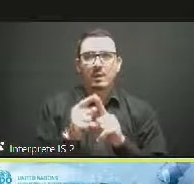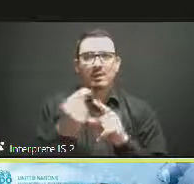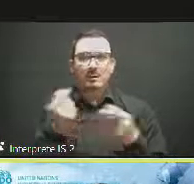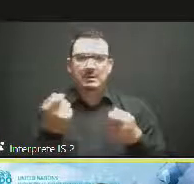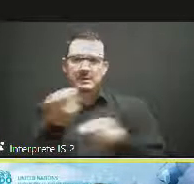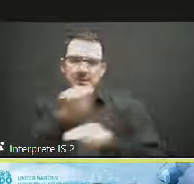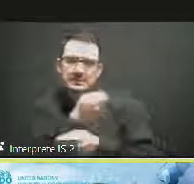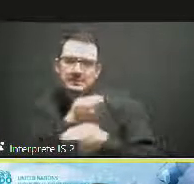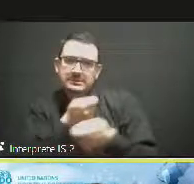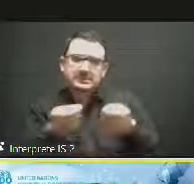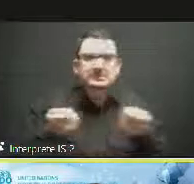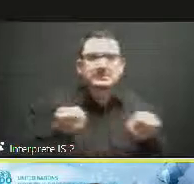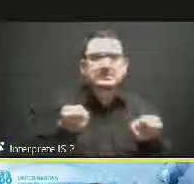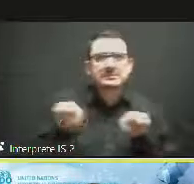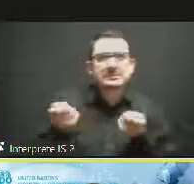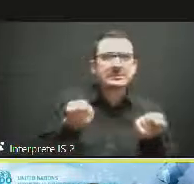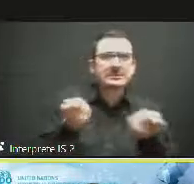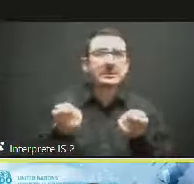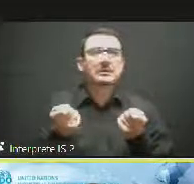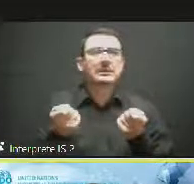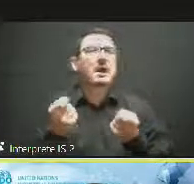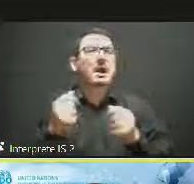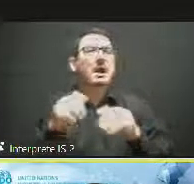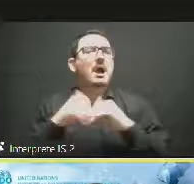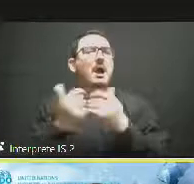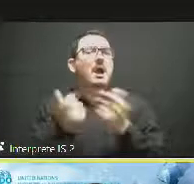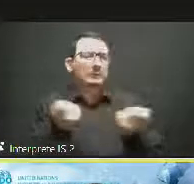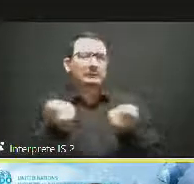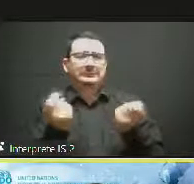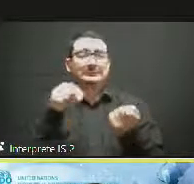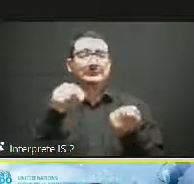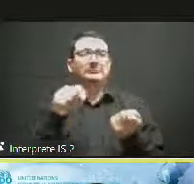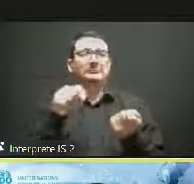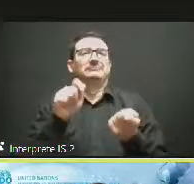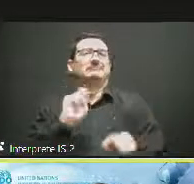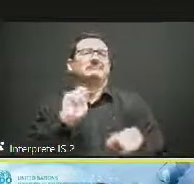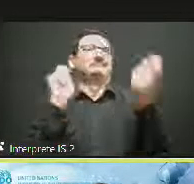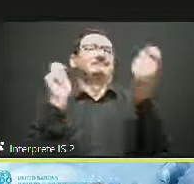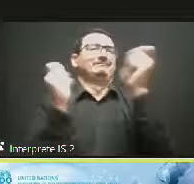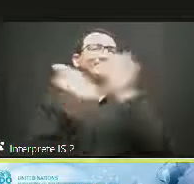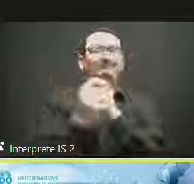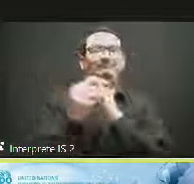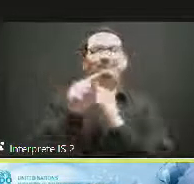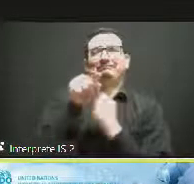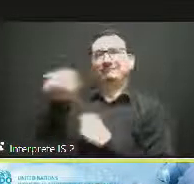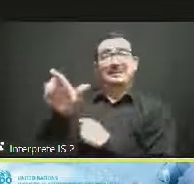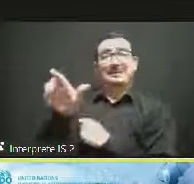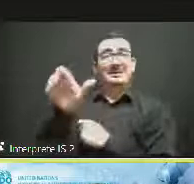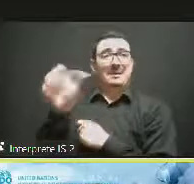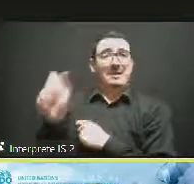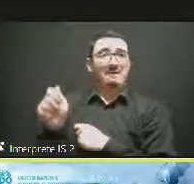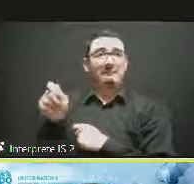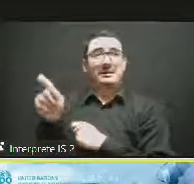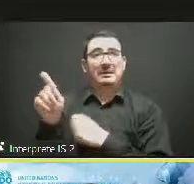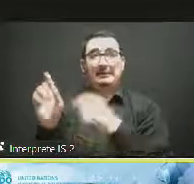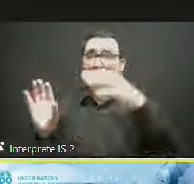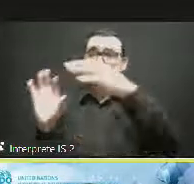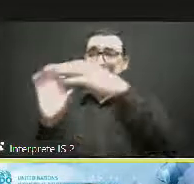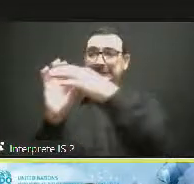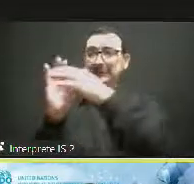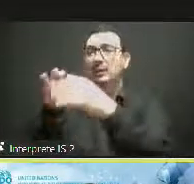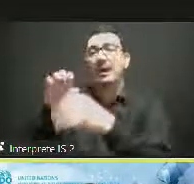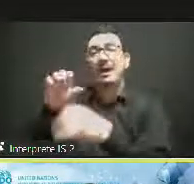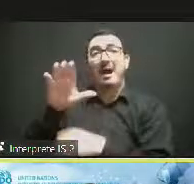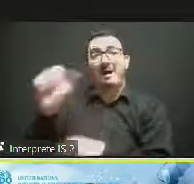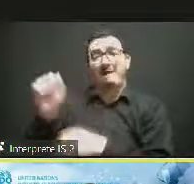Africa adopted by the African Union, where they see a lot of or they provide a lot of importance